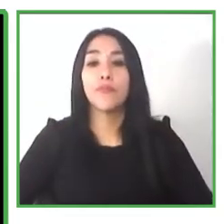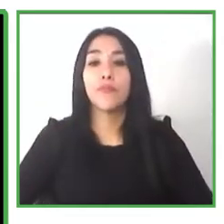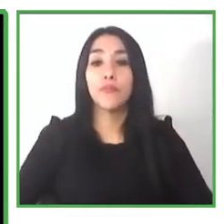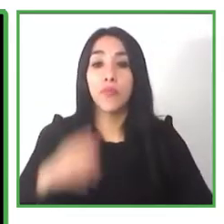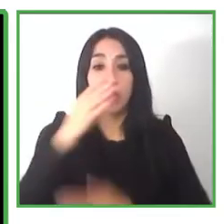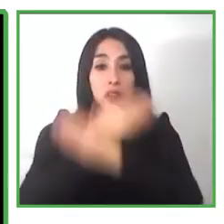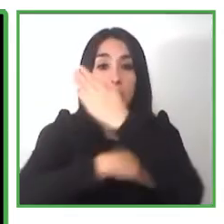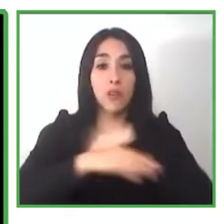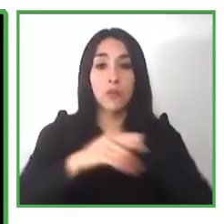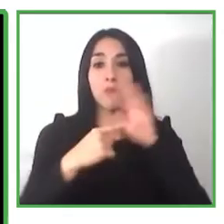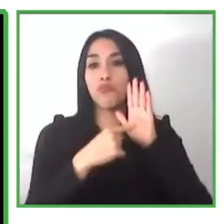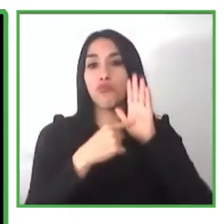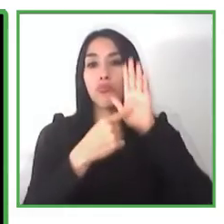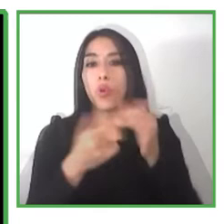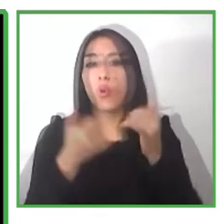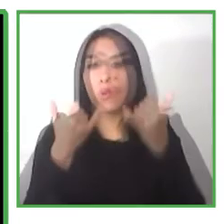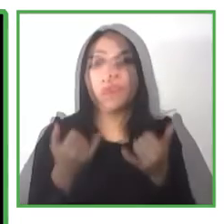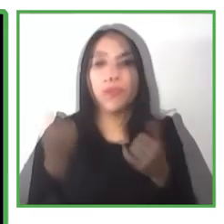his presentation